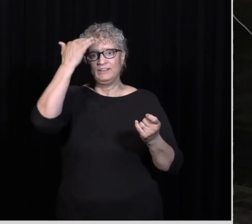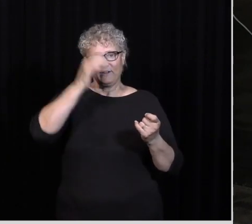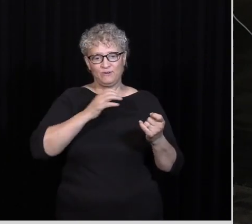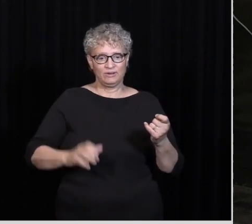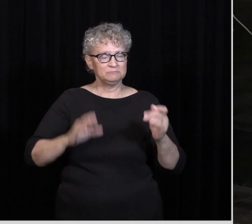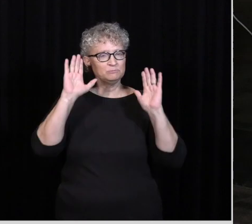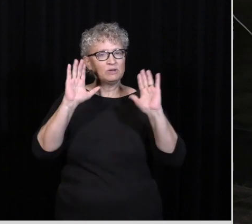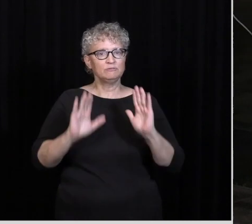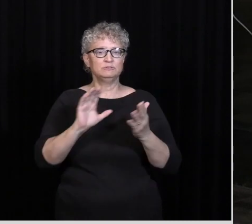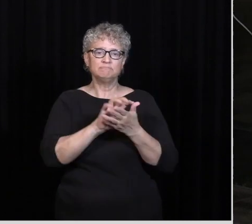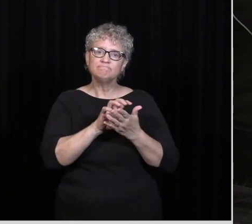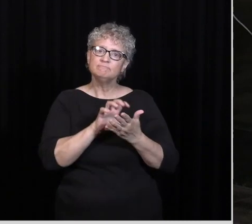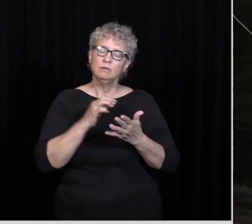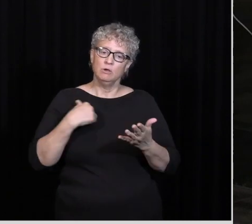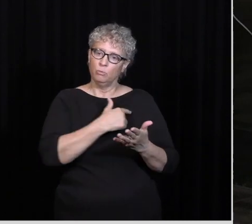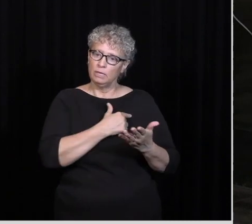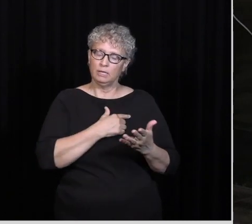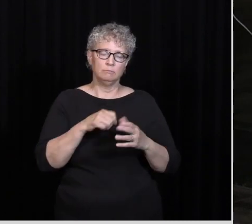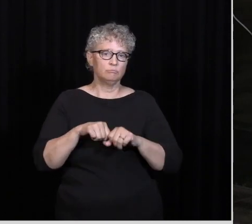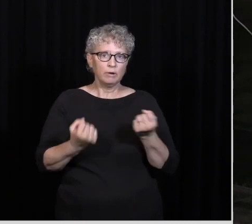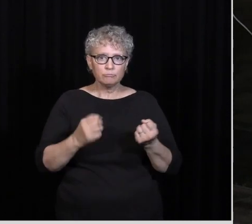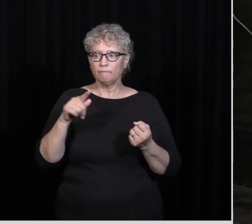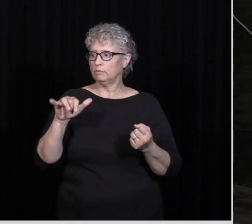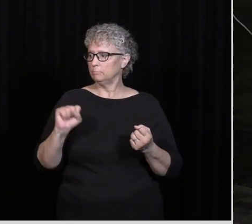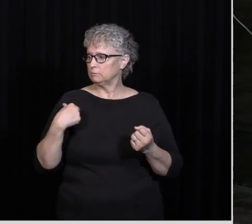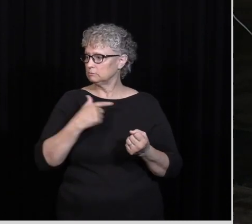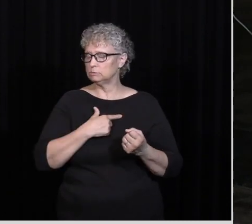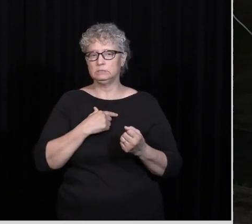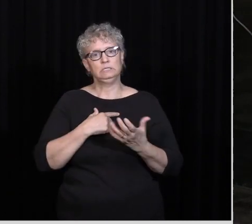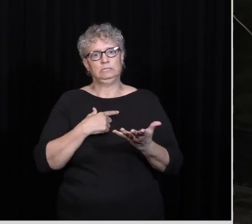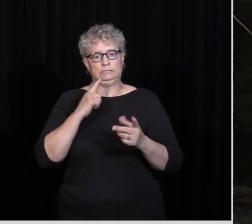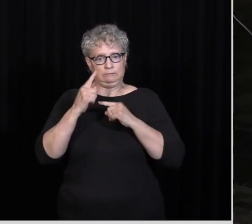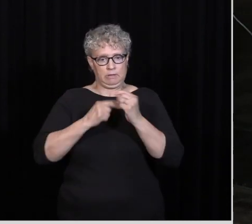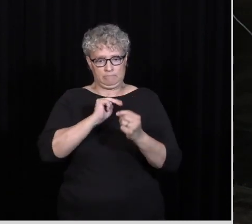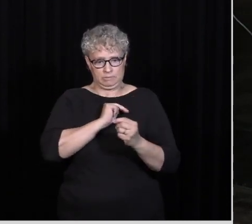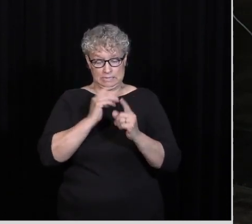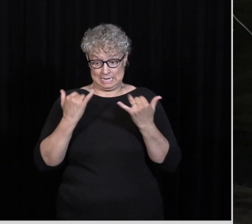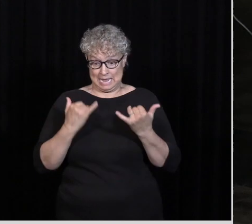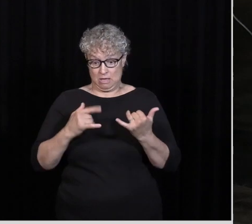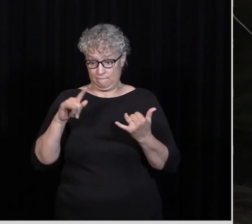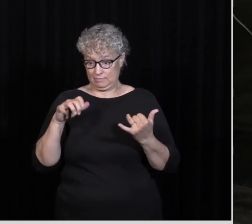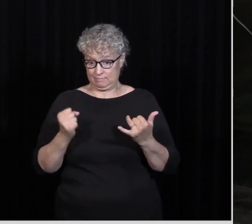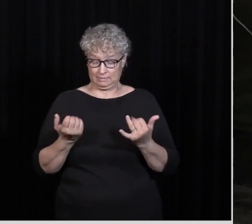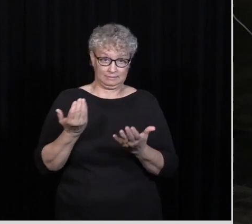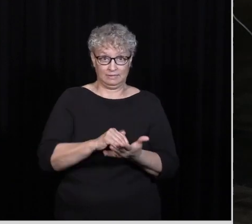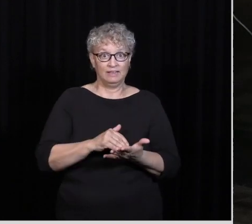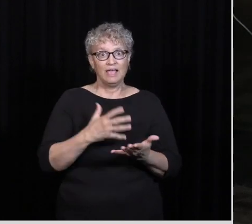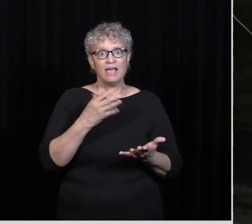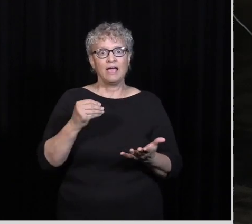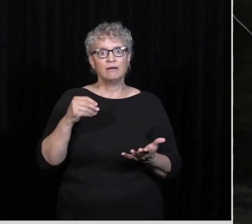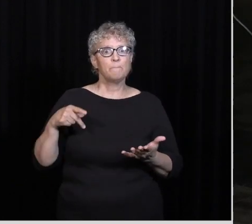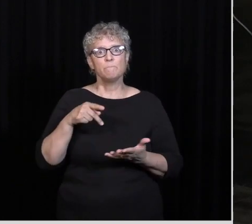We've been kind of taking a break From Philippians to talk about missions For a little while Today we get back in Philippians And Paul is